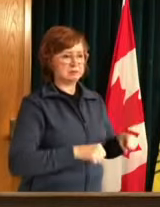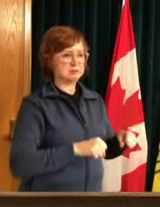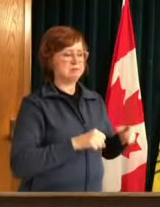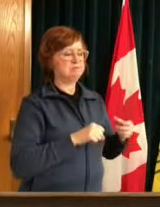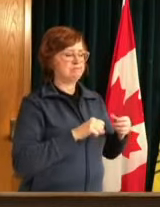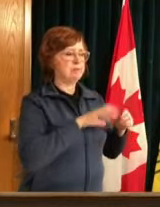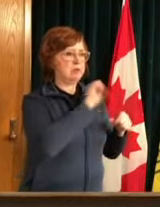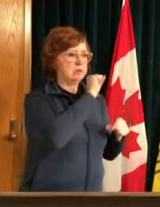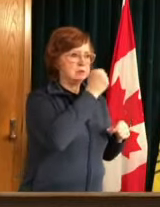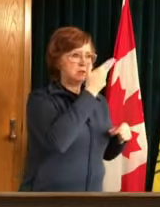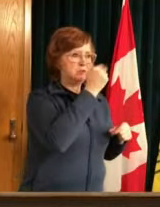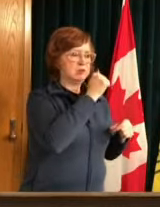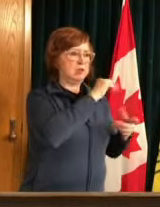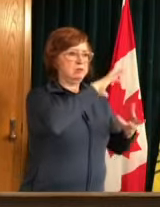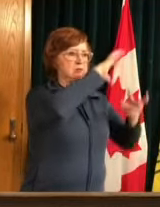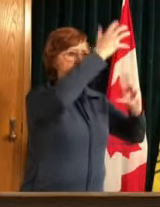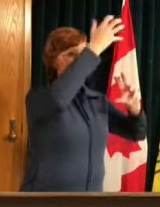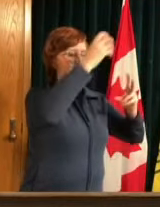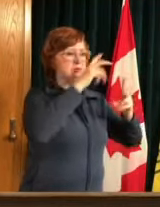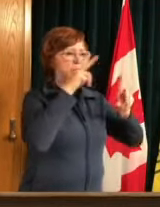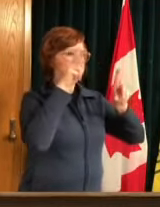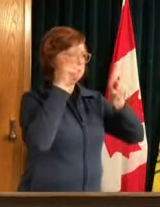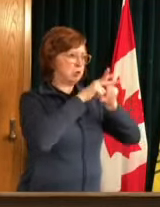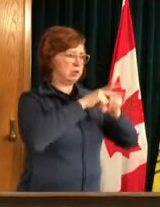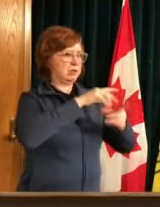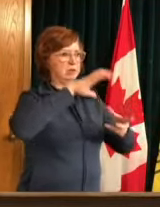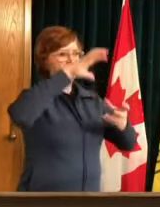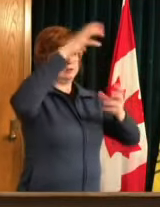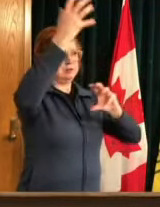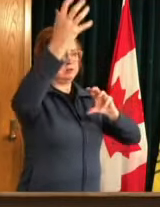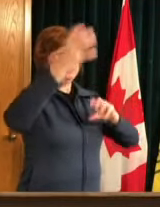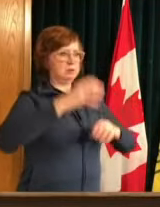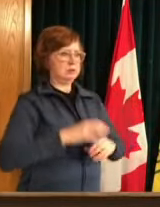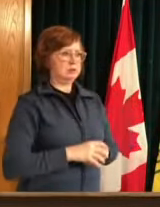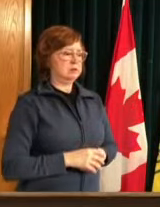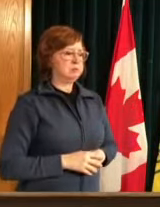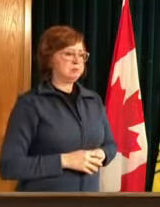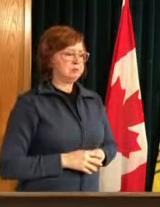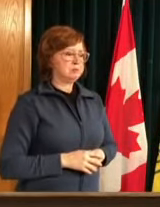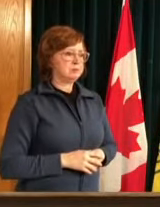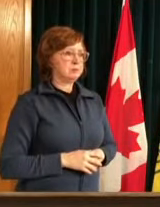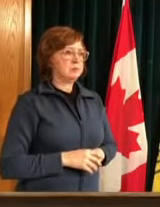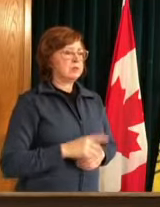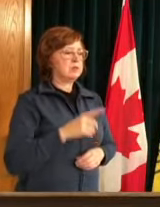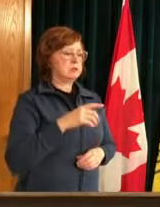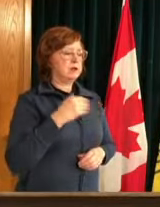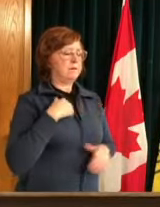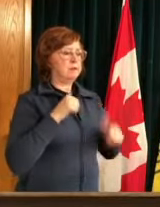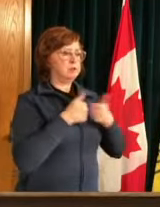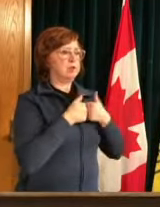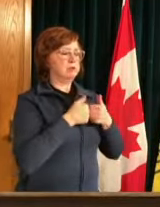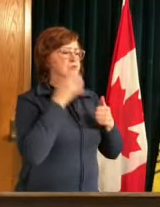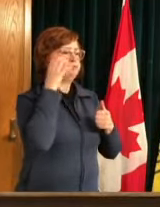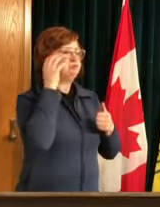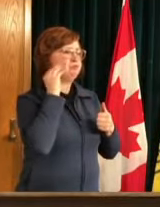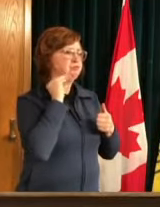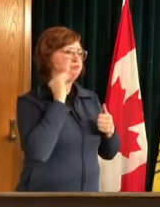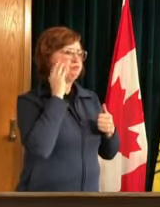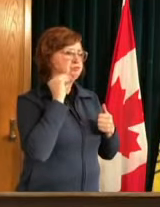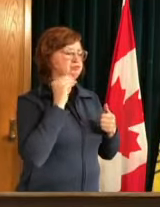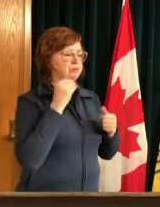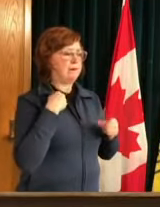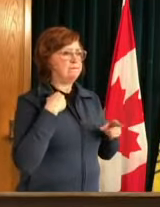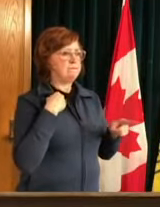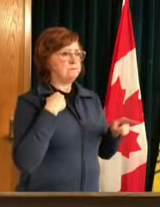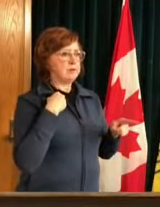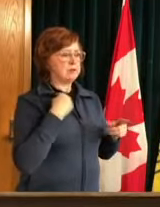uh the folks that are are are operating uh and and planning our our vaccine rollout here in the province and um